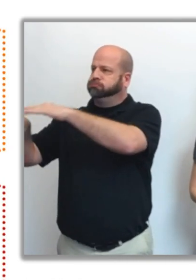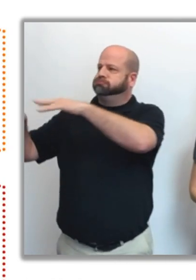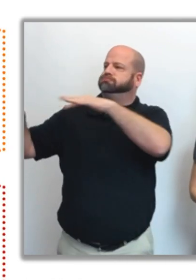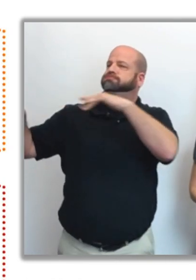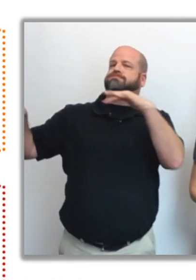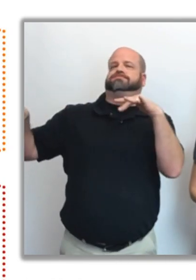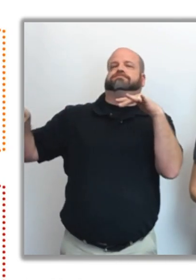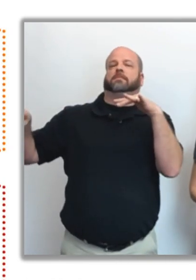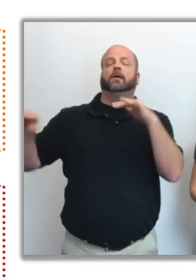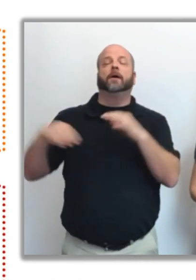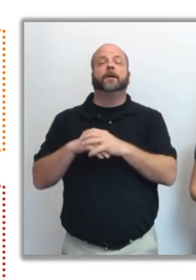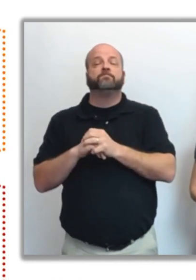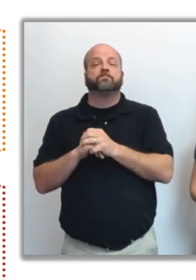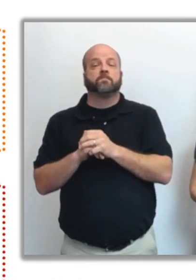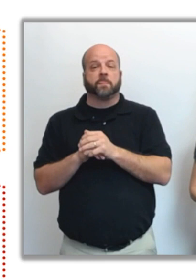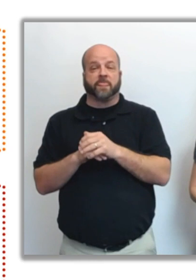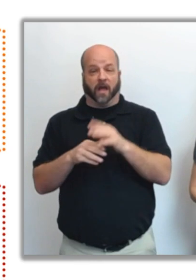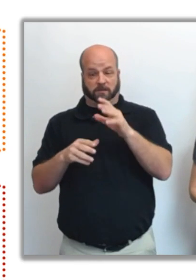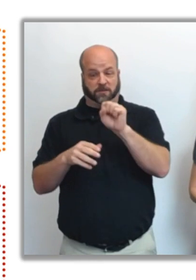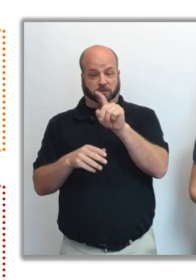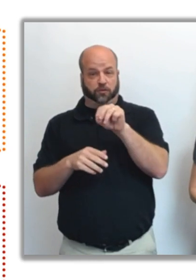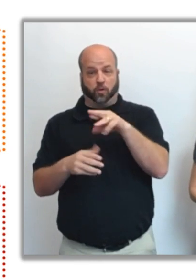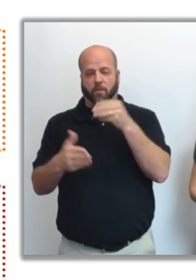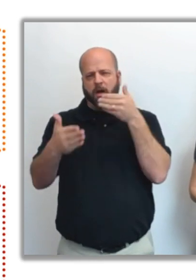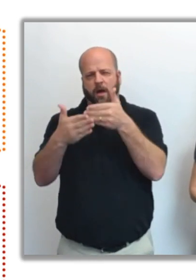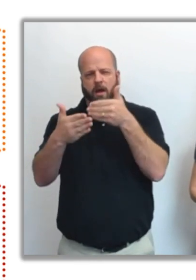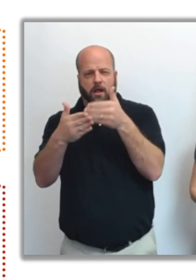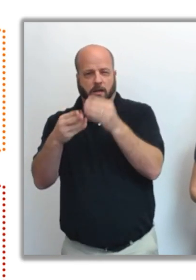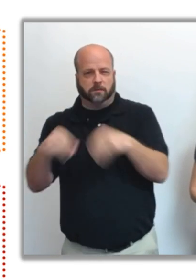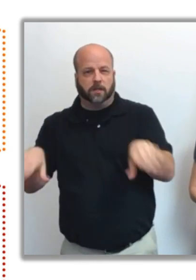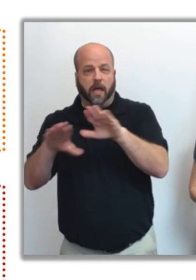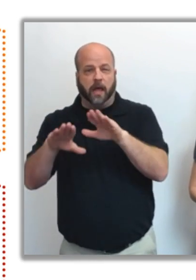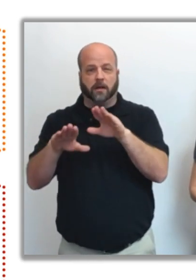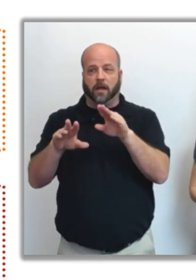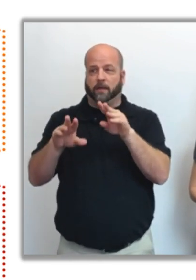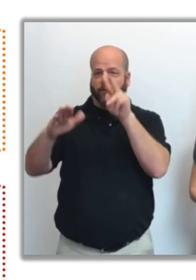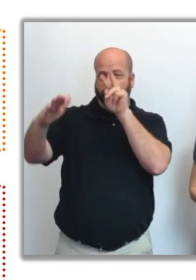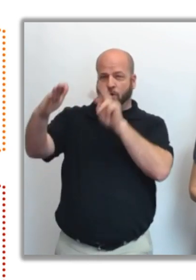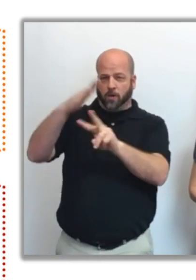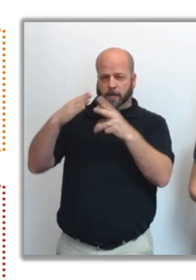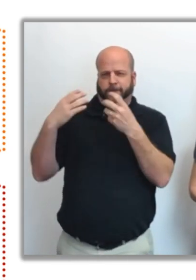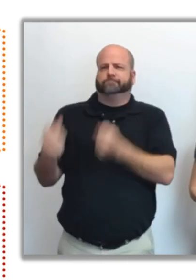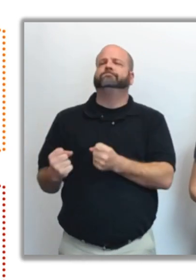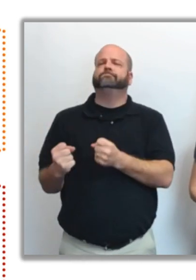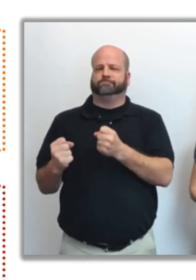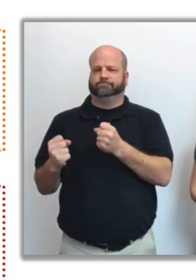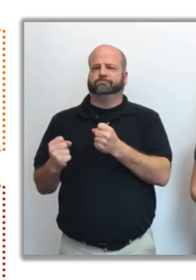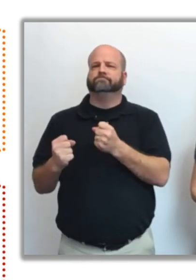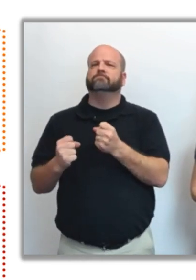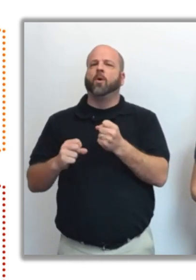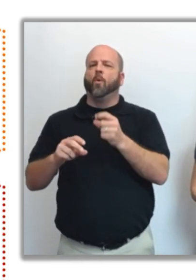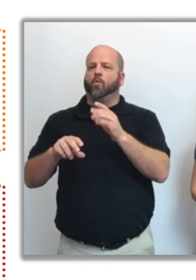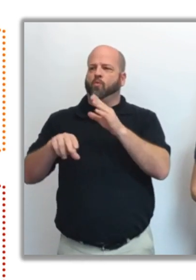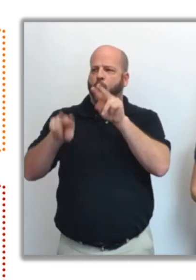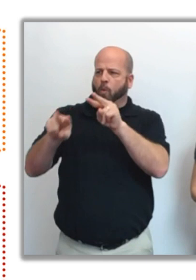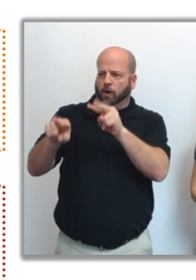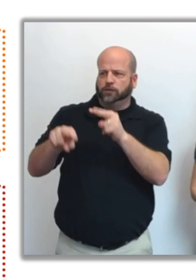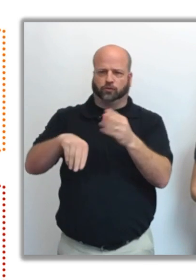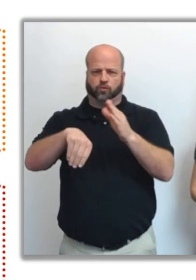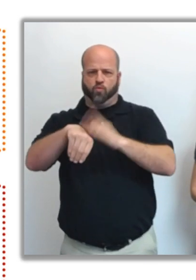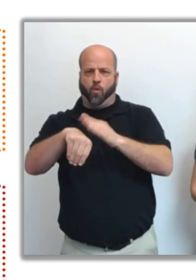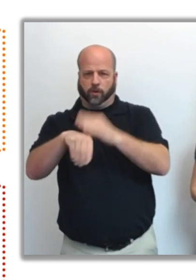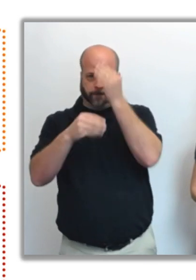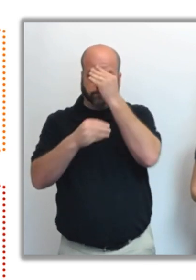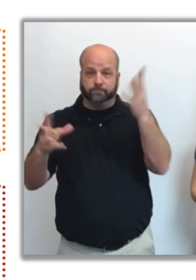As the storm nears land and forecast confidence increases, watches and warnings are issued. A tropical